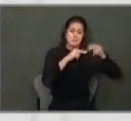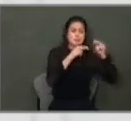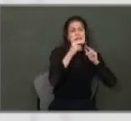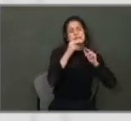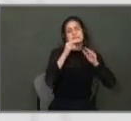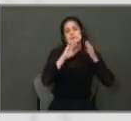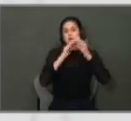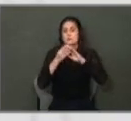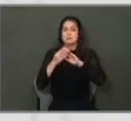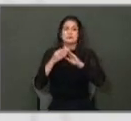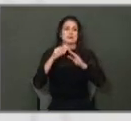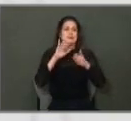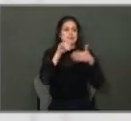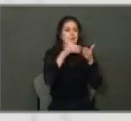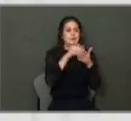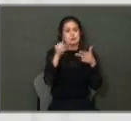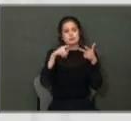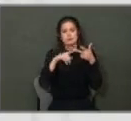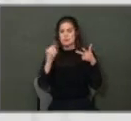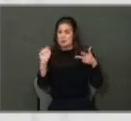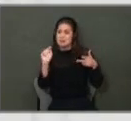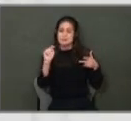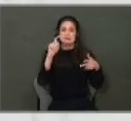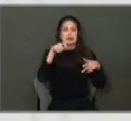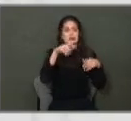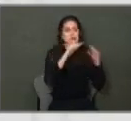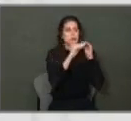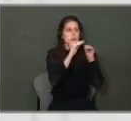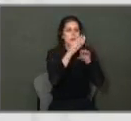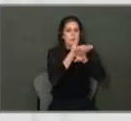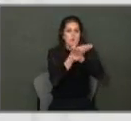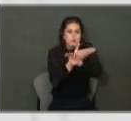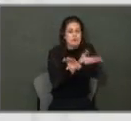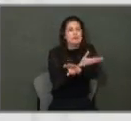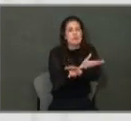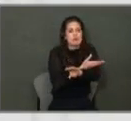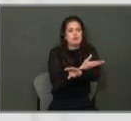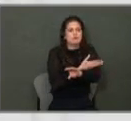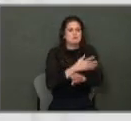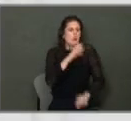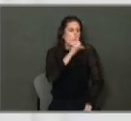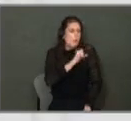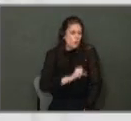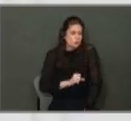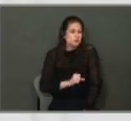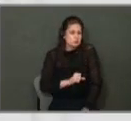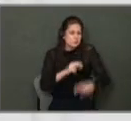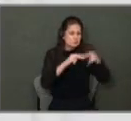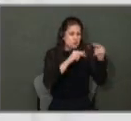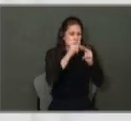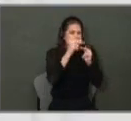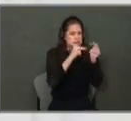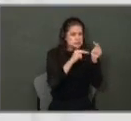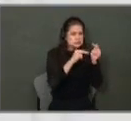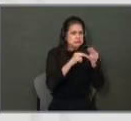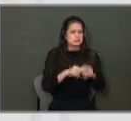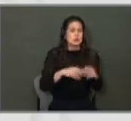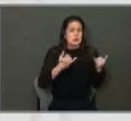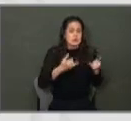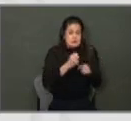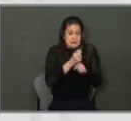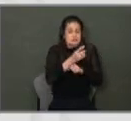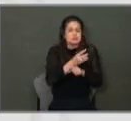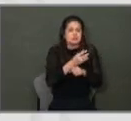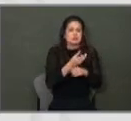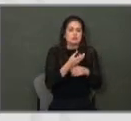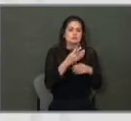centers, restrooms that need work, that need to be repaired. They're primarily our older facilities, and we're programming that into next